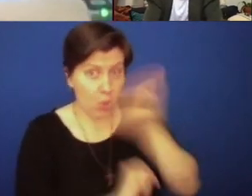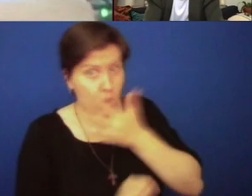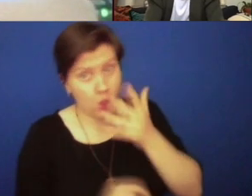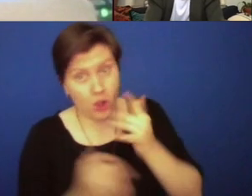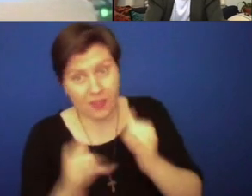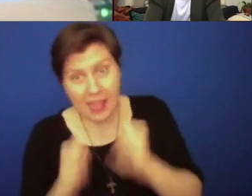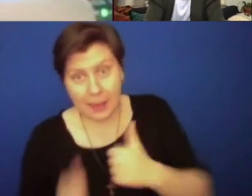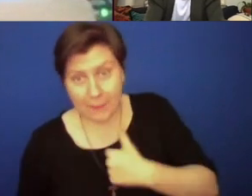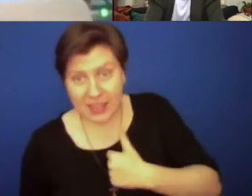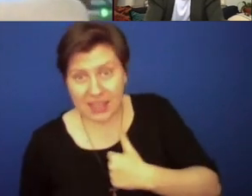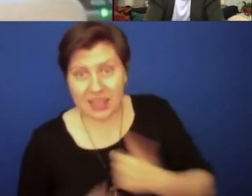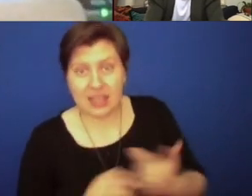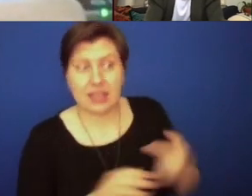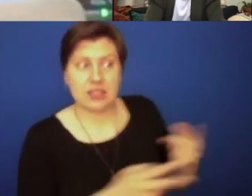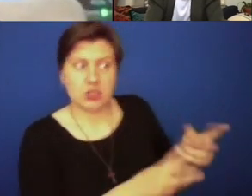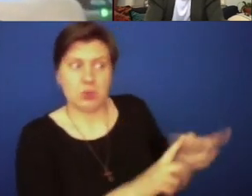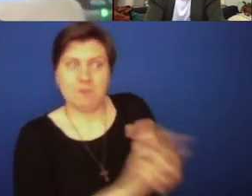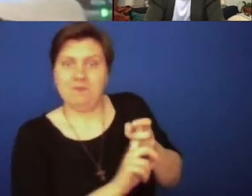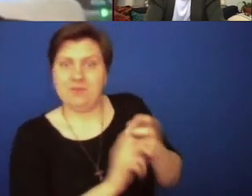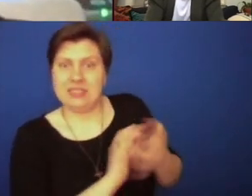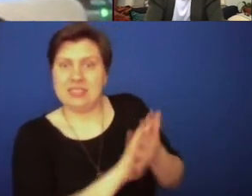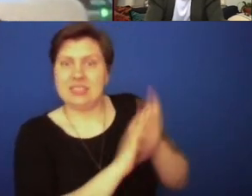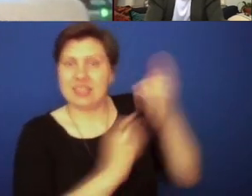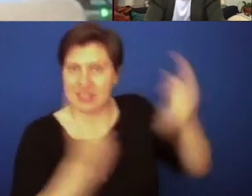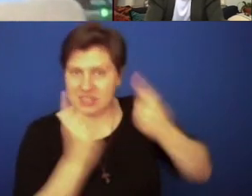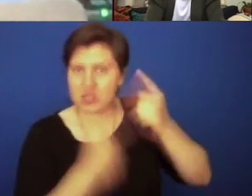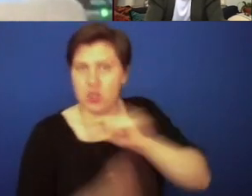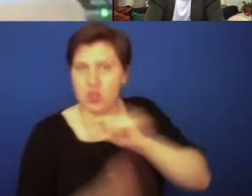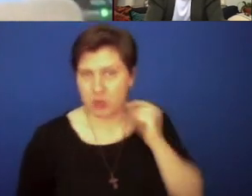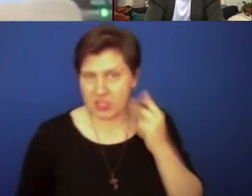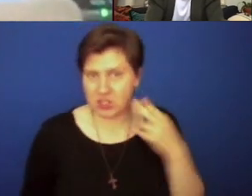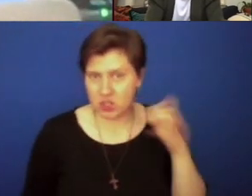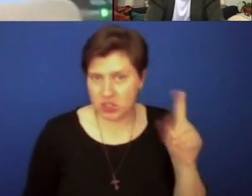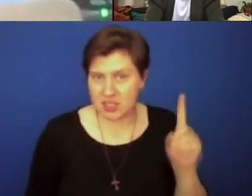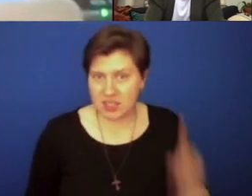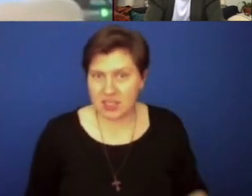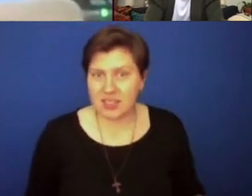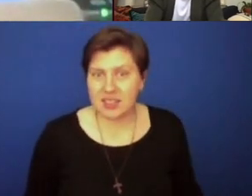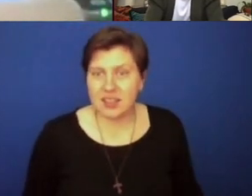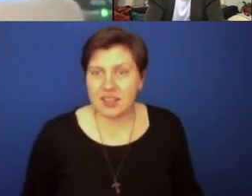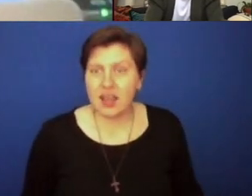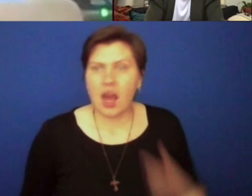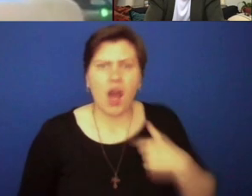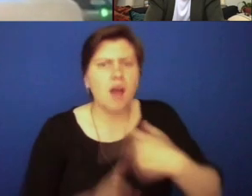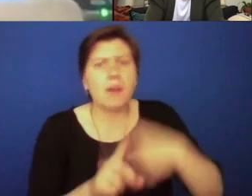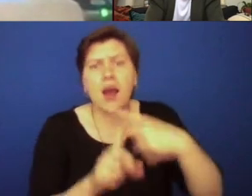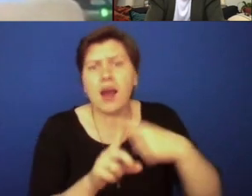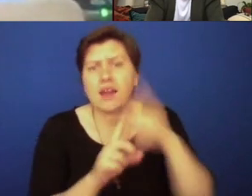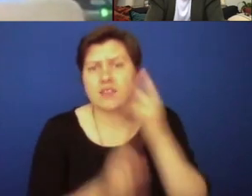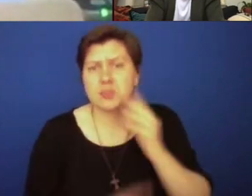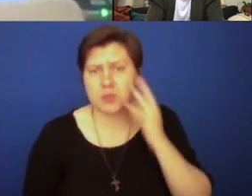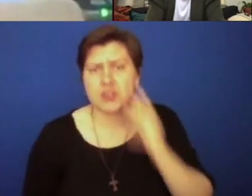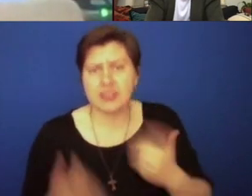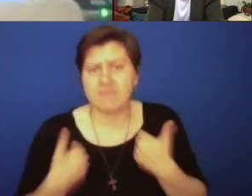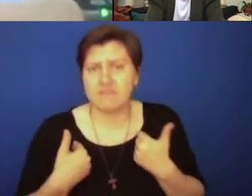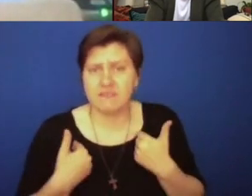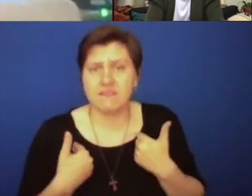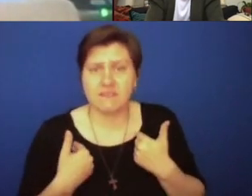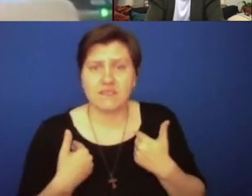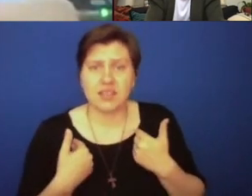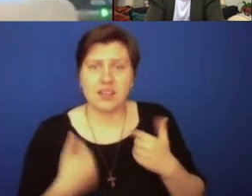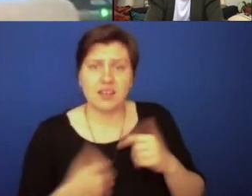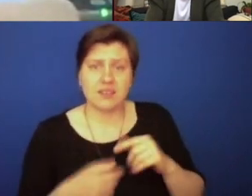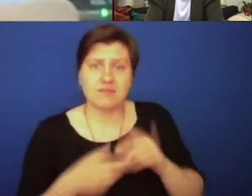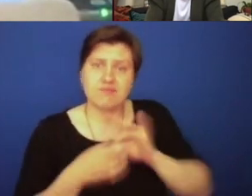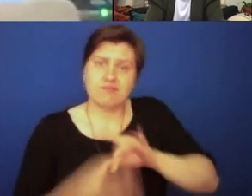consider priesthood. But mostly, I've had a very positive experience of priesthood. I have some really good priest friends that are supportive.